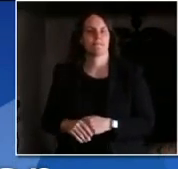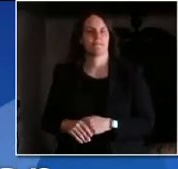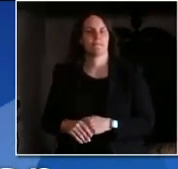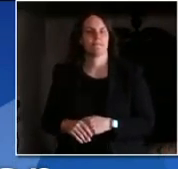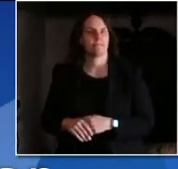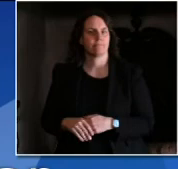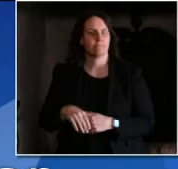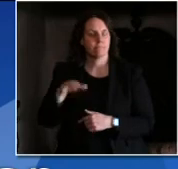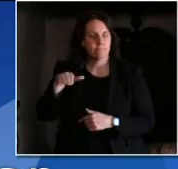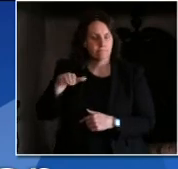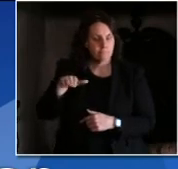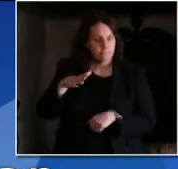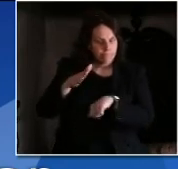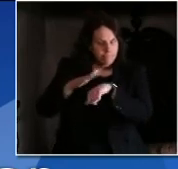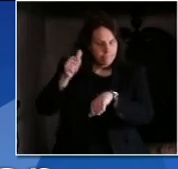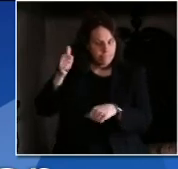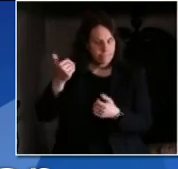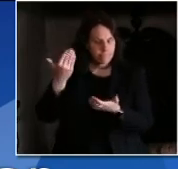WFRV in Green Bay